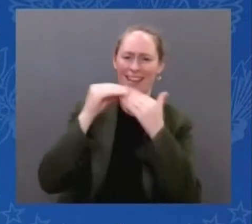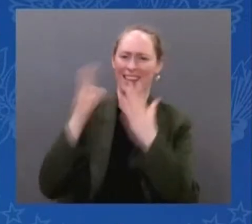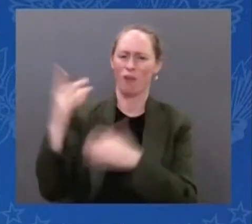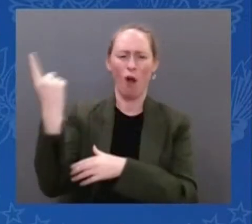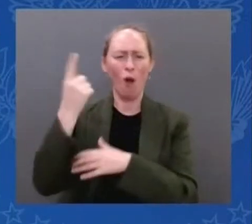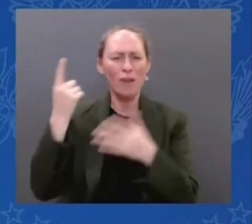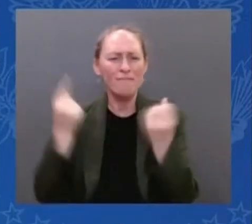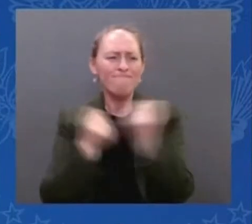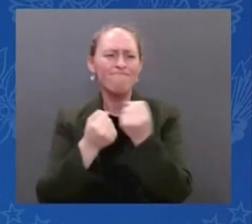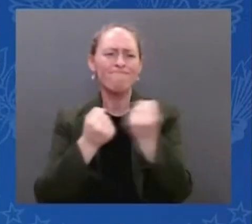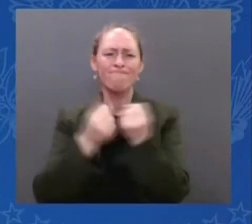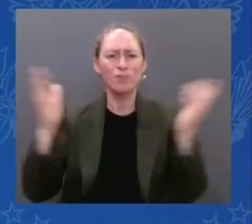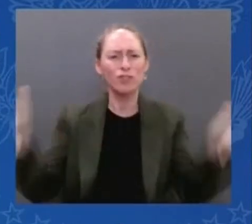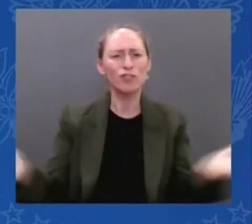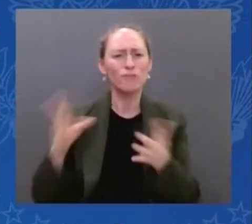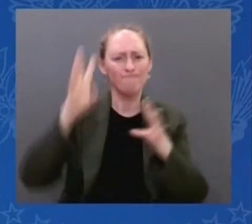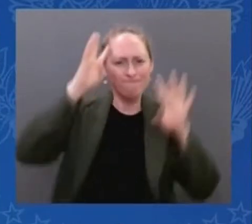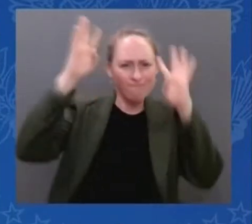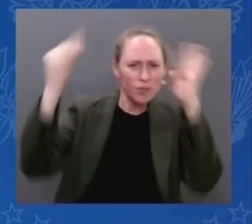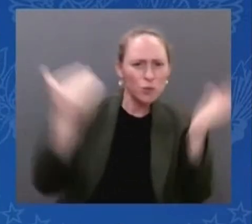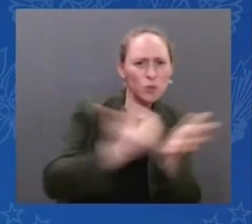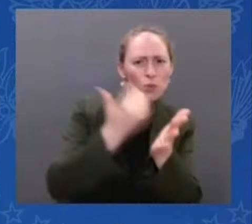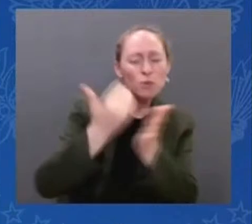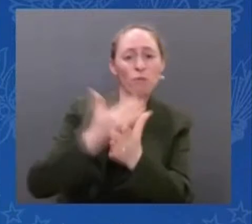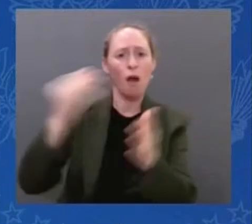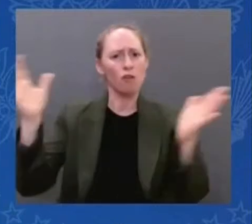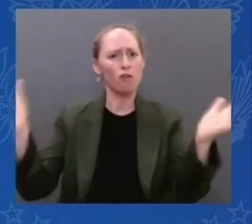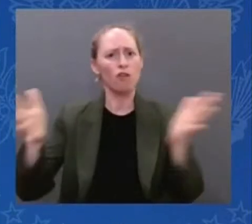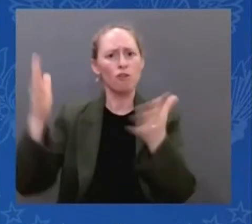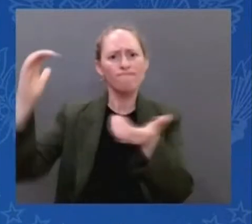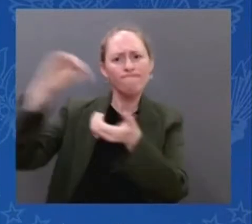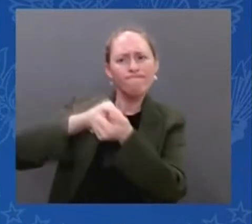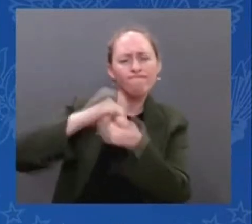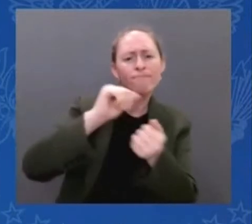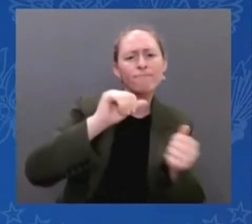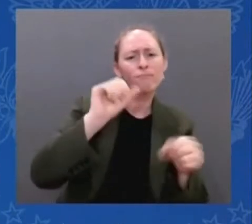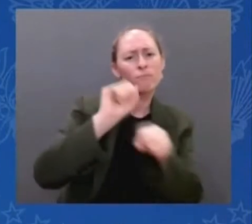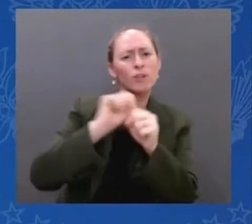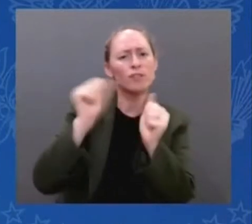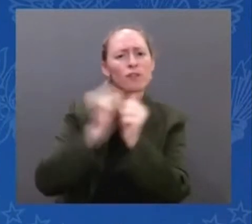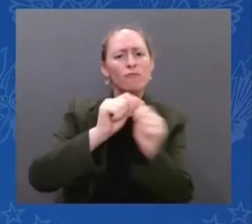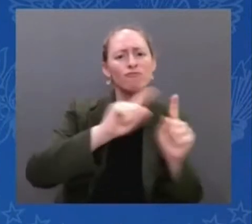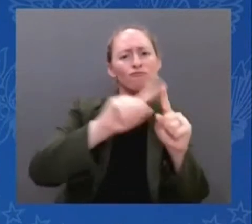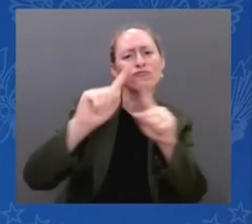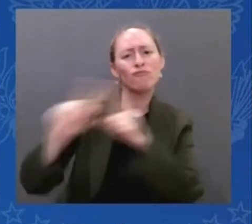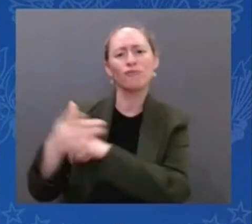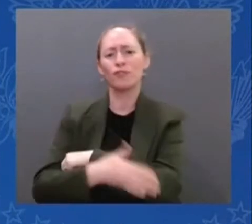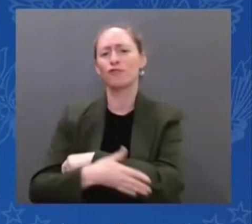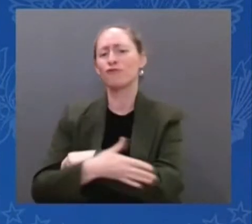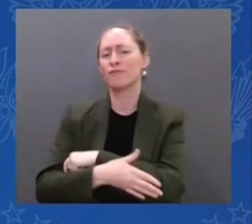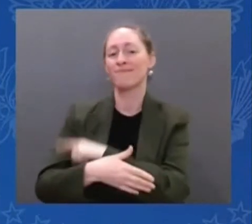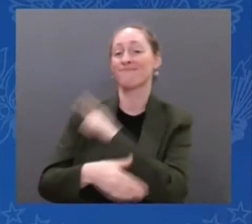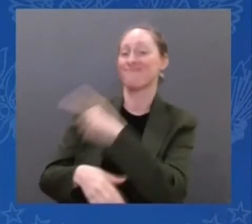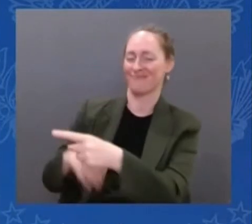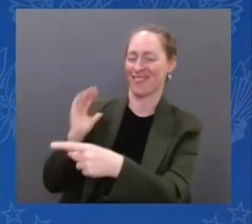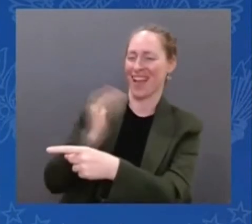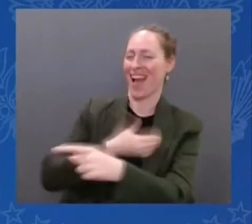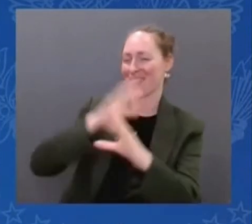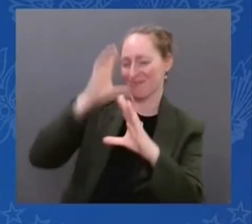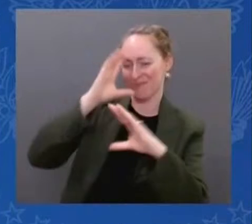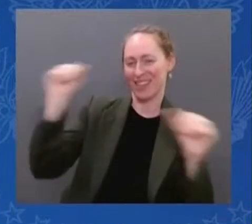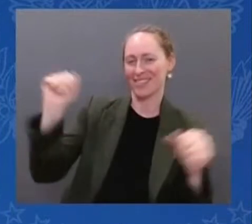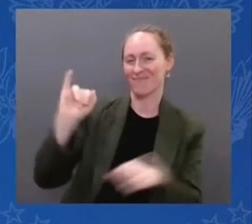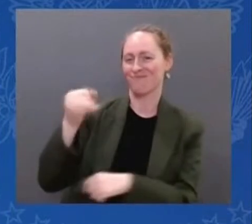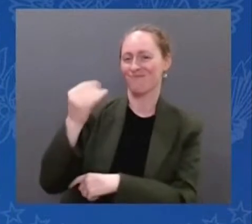our president, the President of the United States, Joe Biden. Well, it's great to be with you all. And